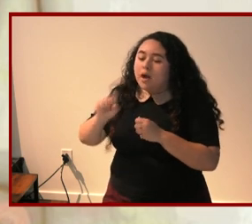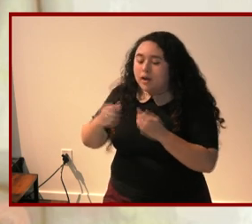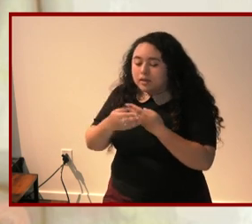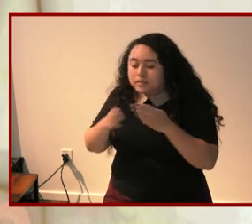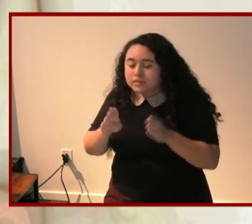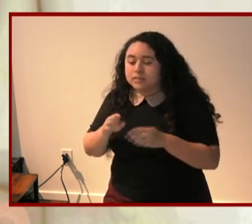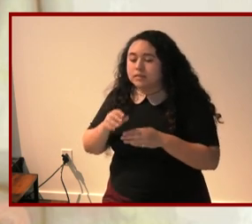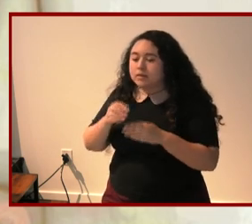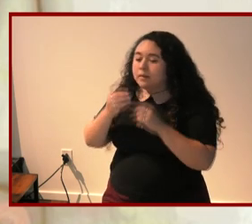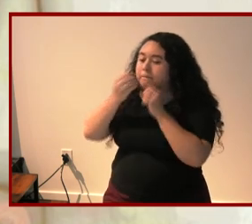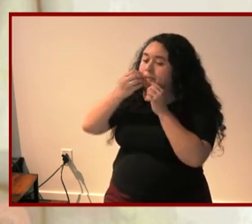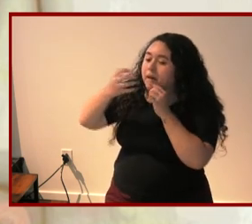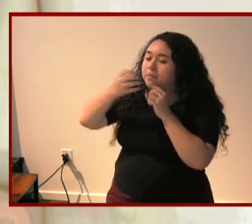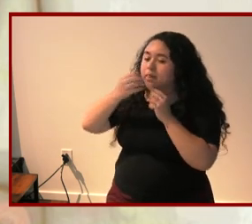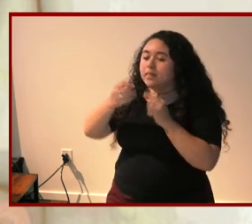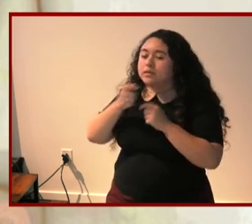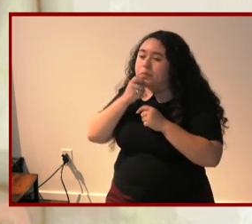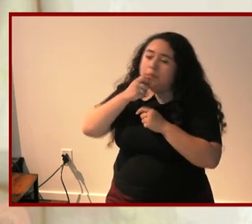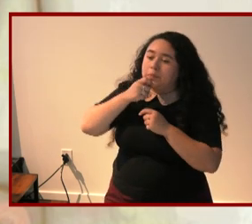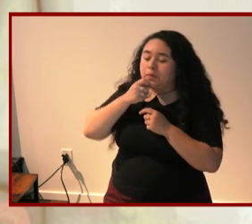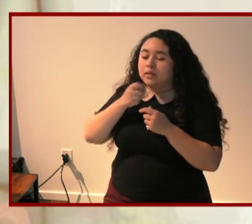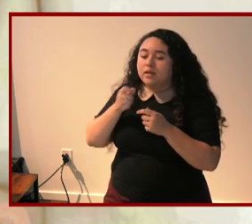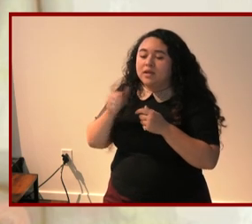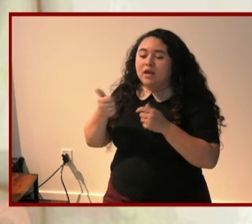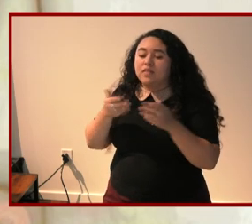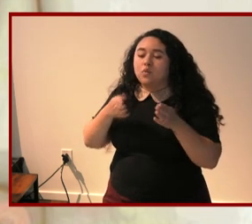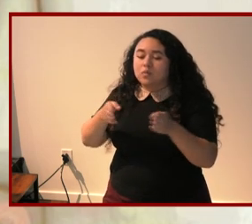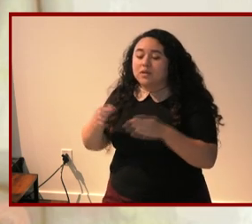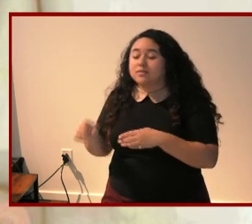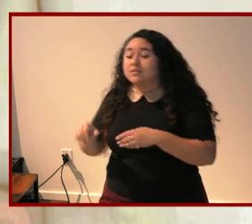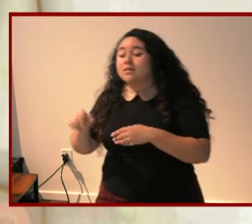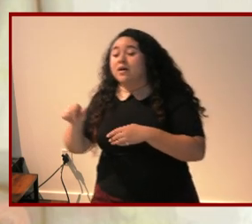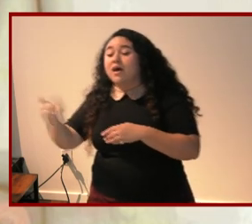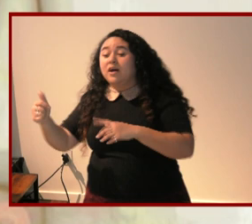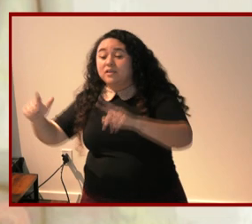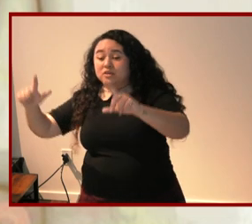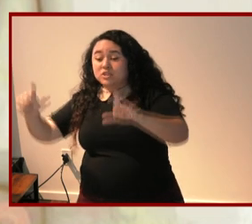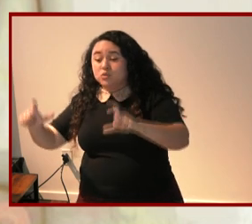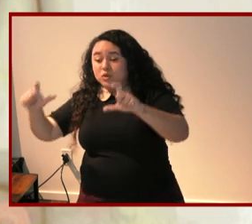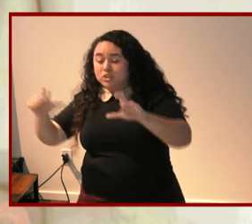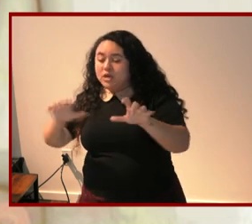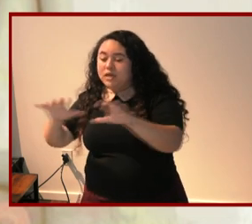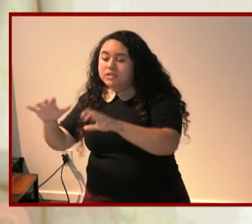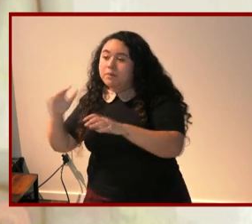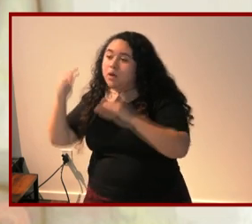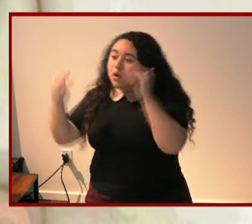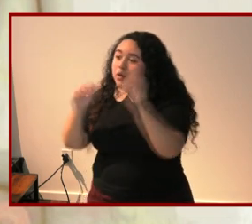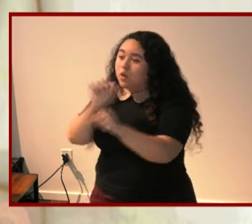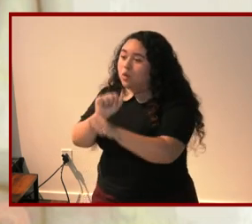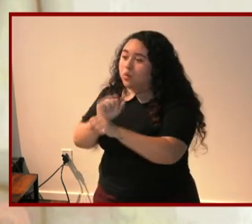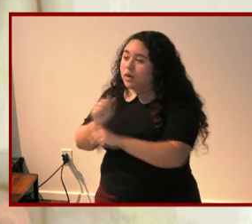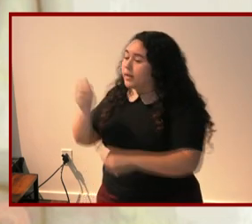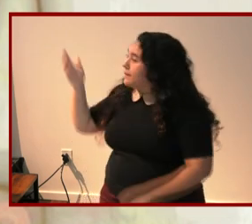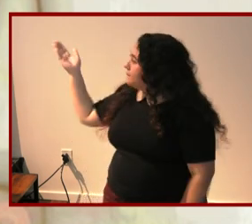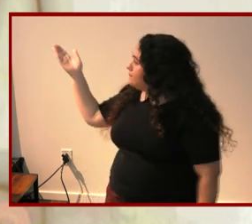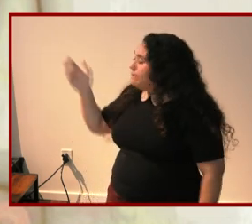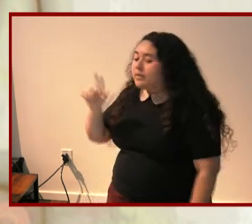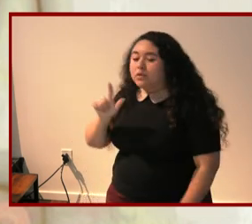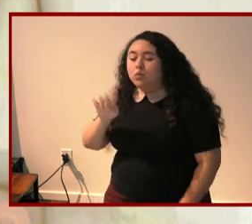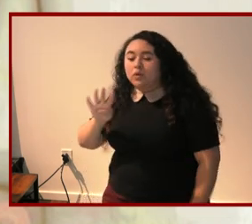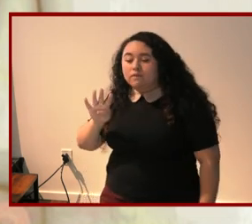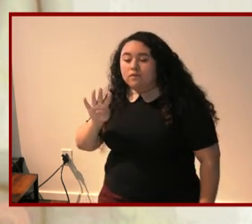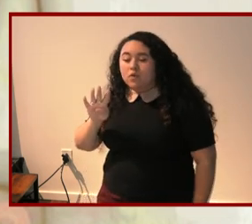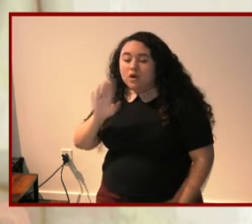ways and then oops and in the second screenshot i typed adult working and the 24 images